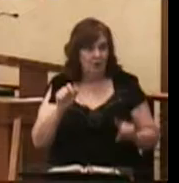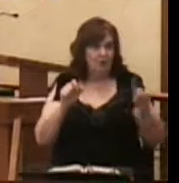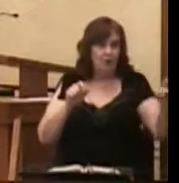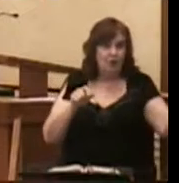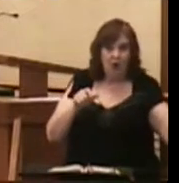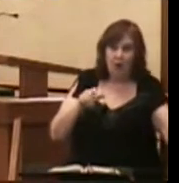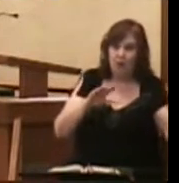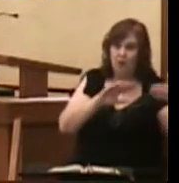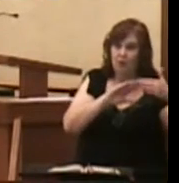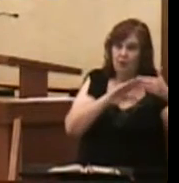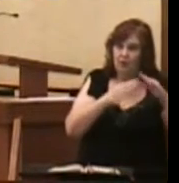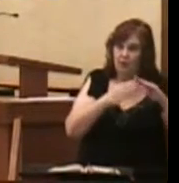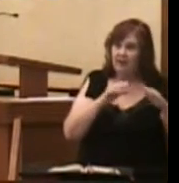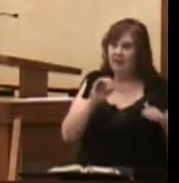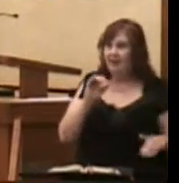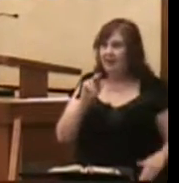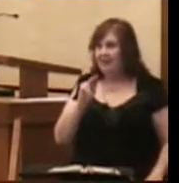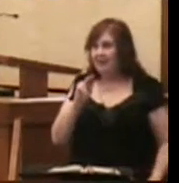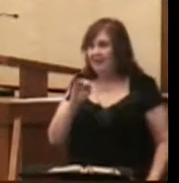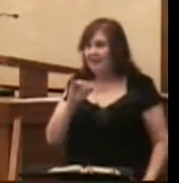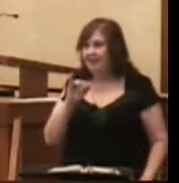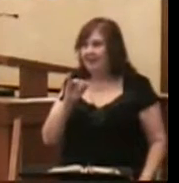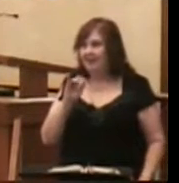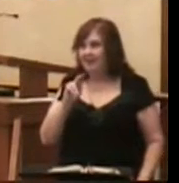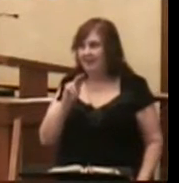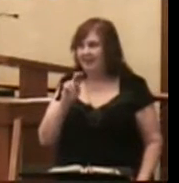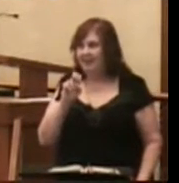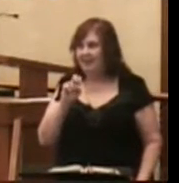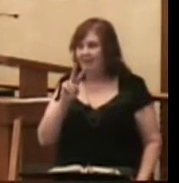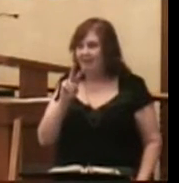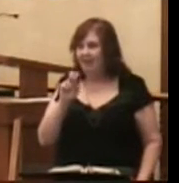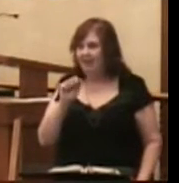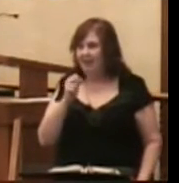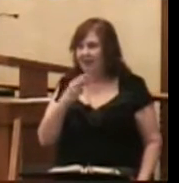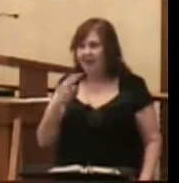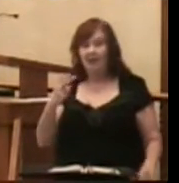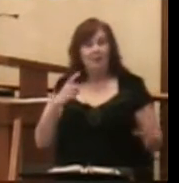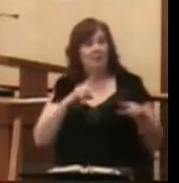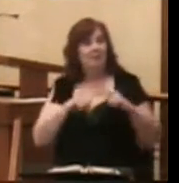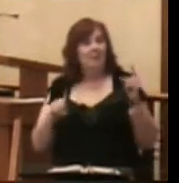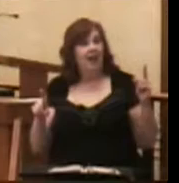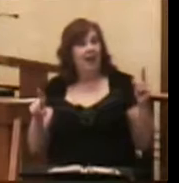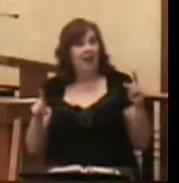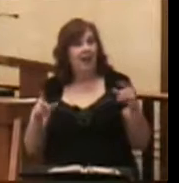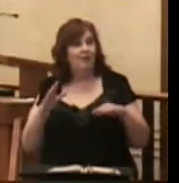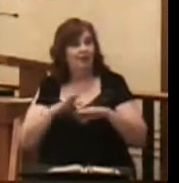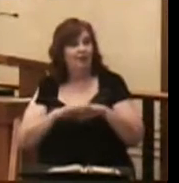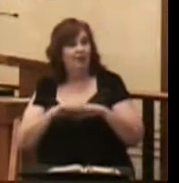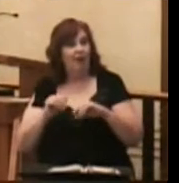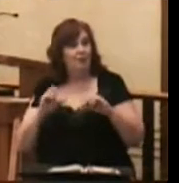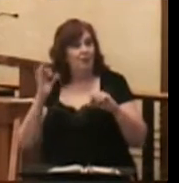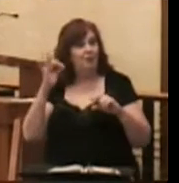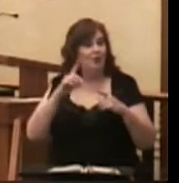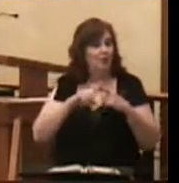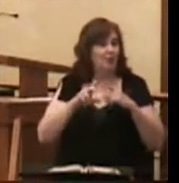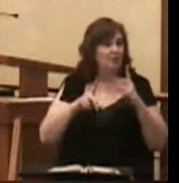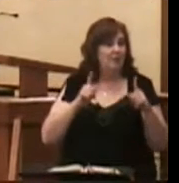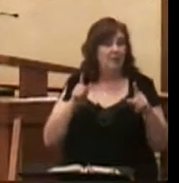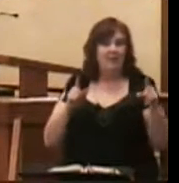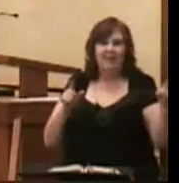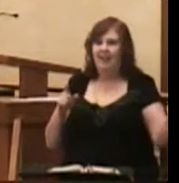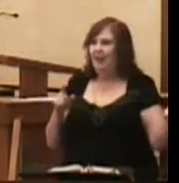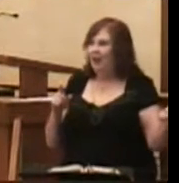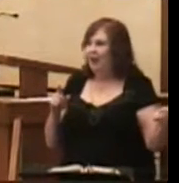But through a great storm and a great fish, he ends up there anyway, called to preach to the people. But